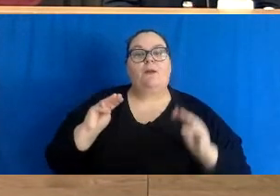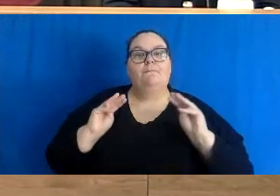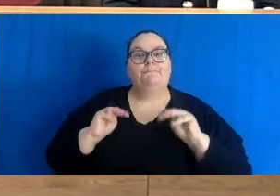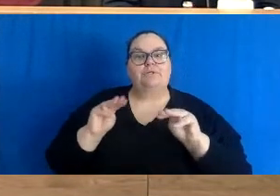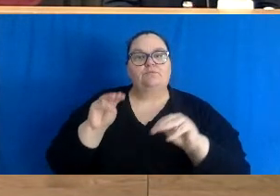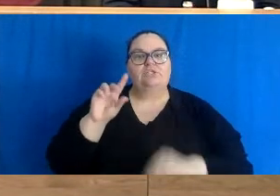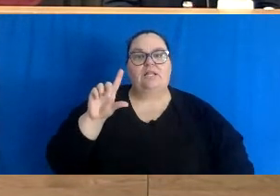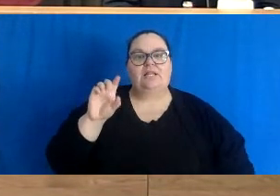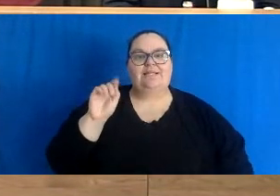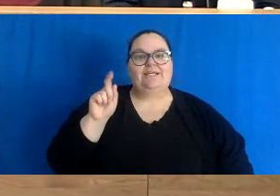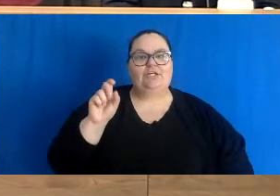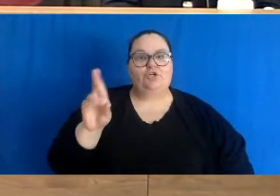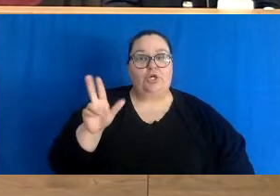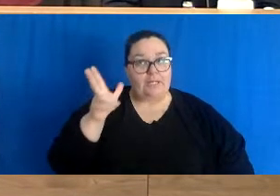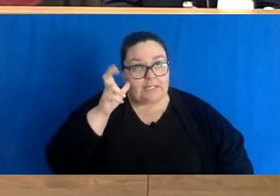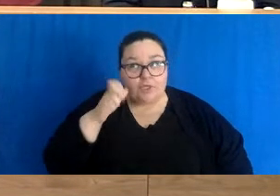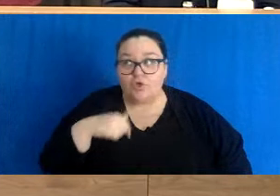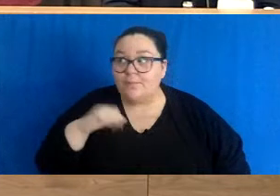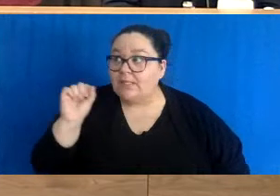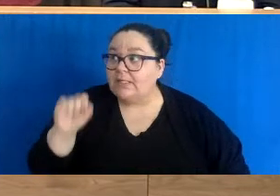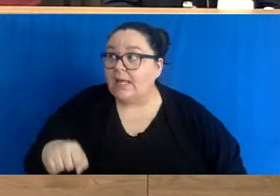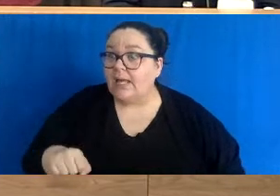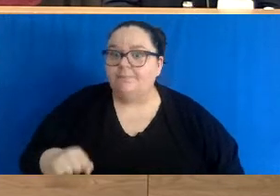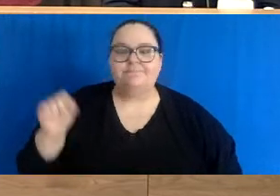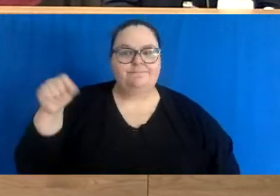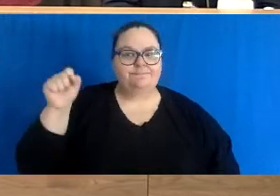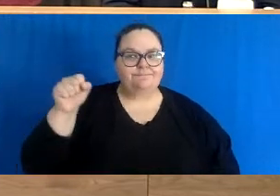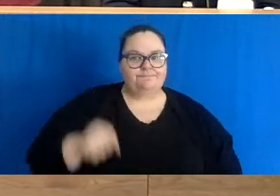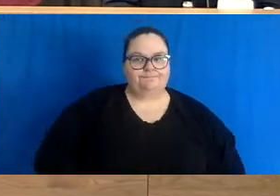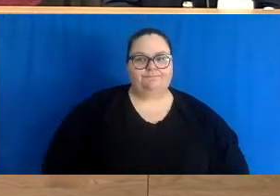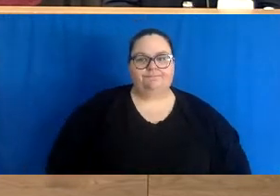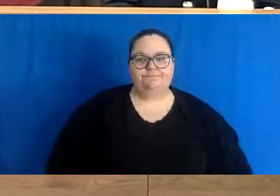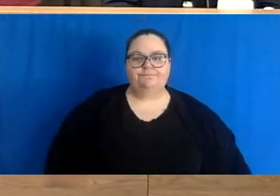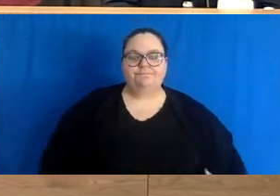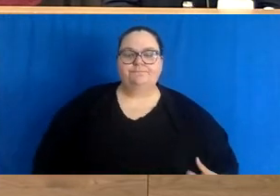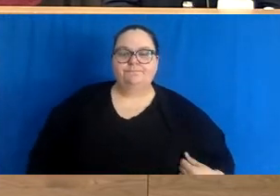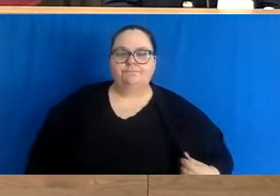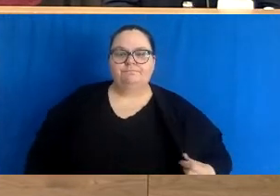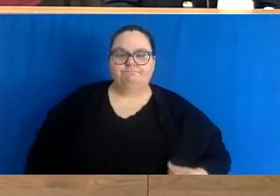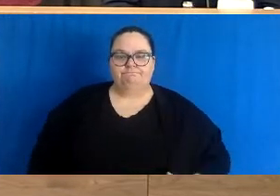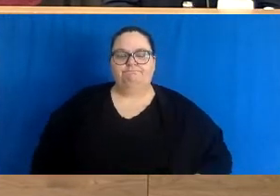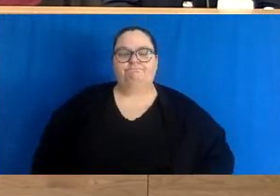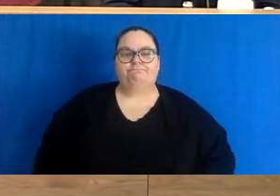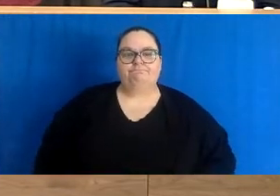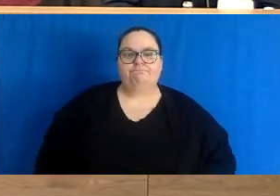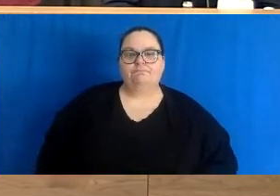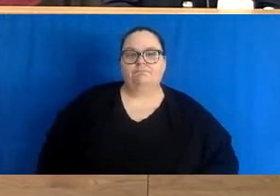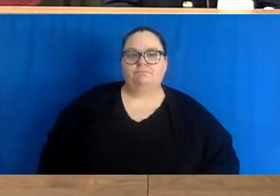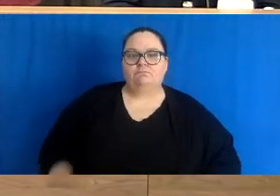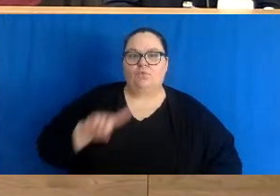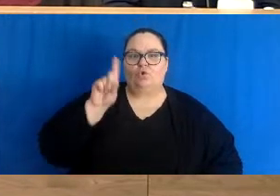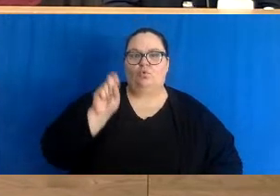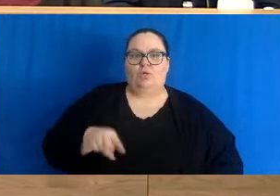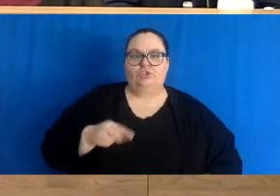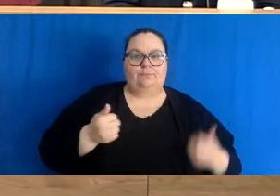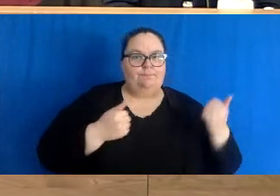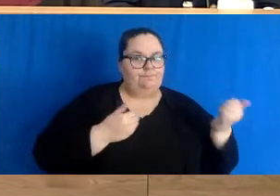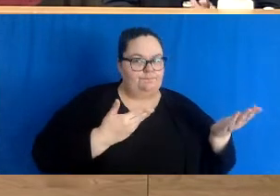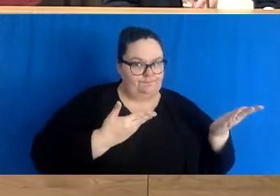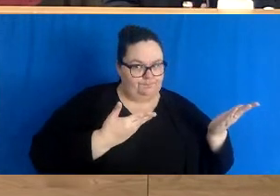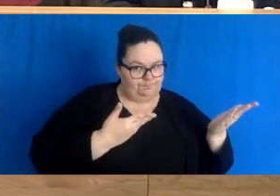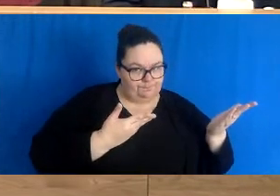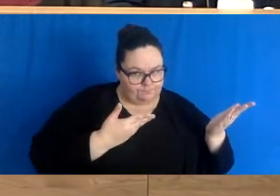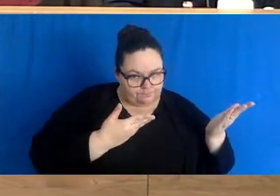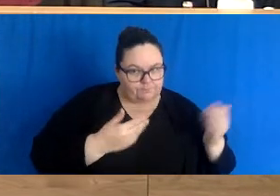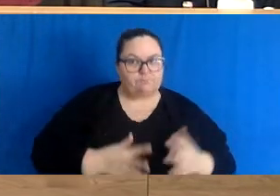Good afternoon. Can you hear me okay? Yes, thank you. Okay, thank you, Bruce. My question is for Premier Higgs. I'm